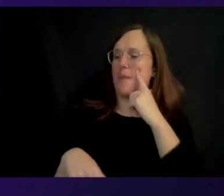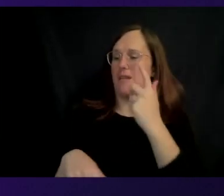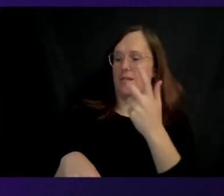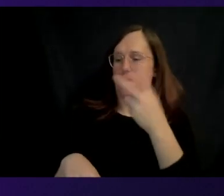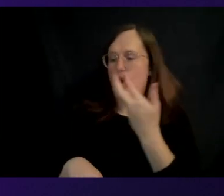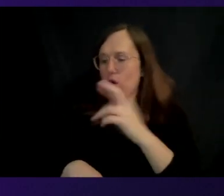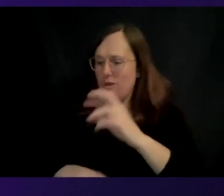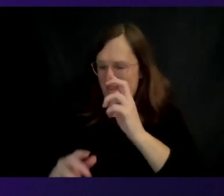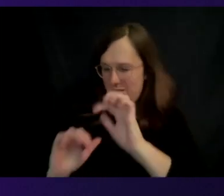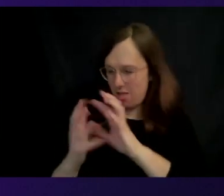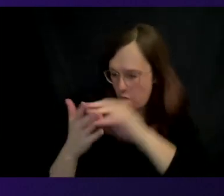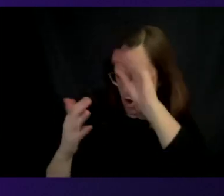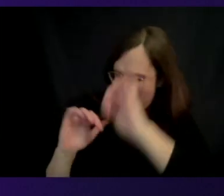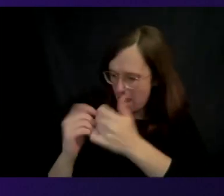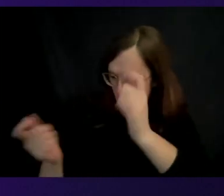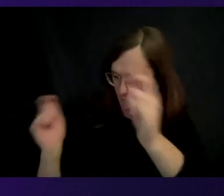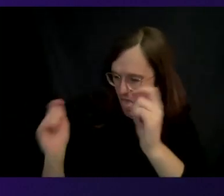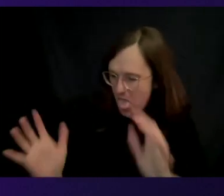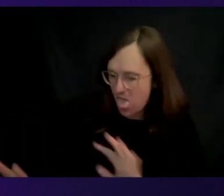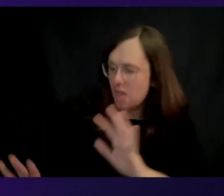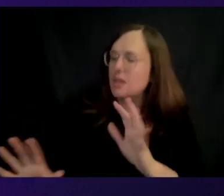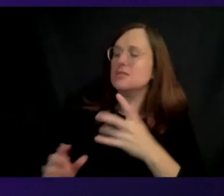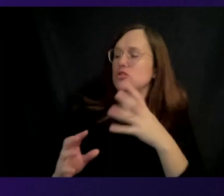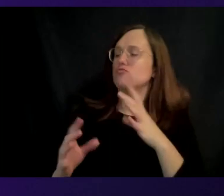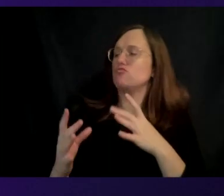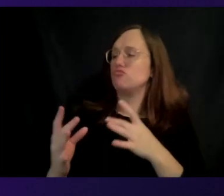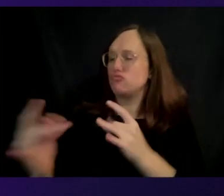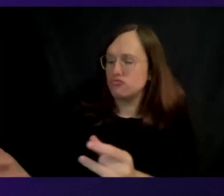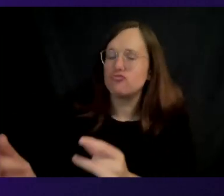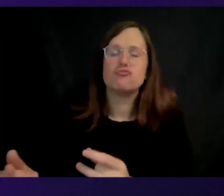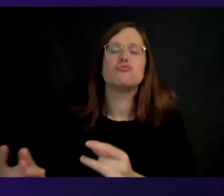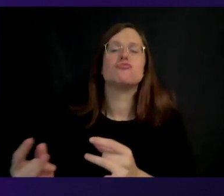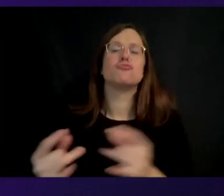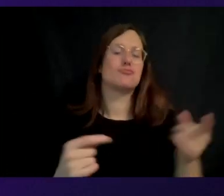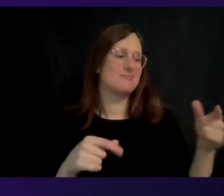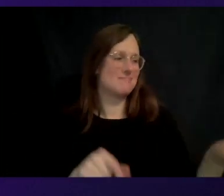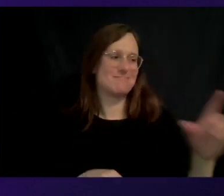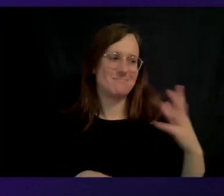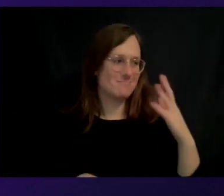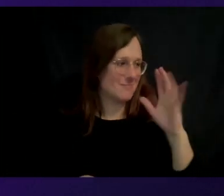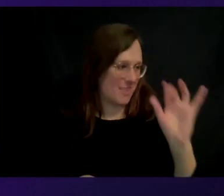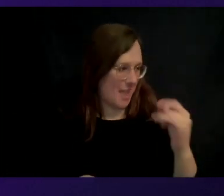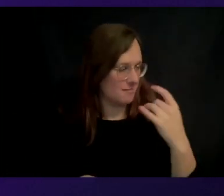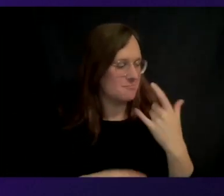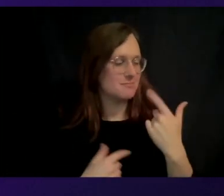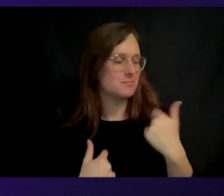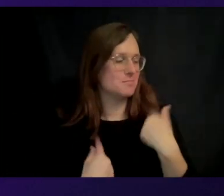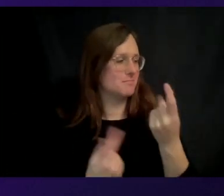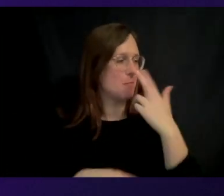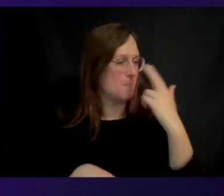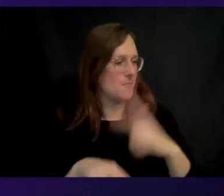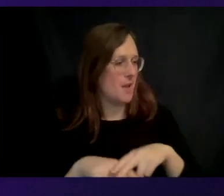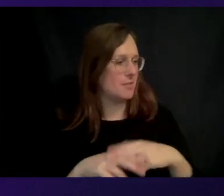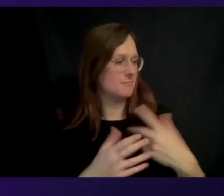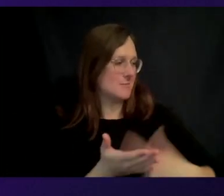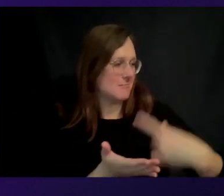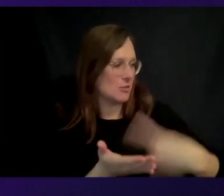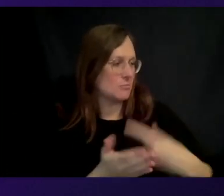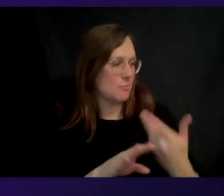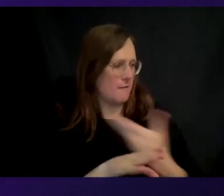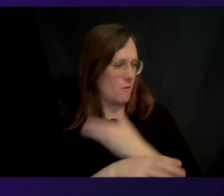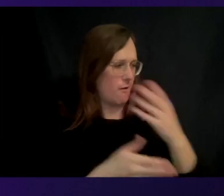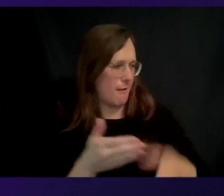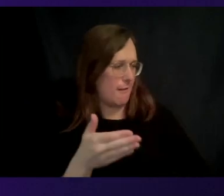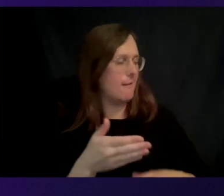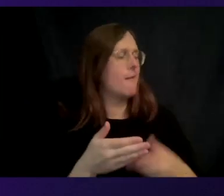cost efficiency. That's the goal. Now, certainly, this has been a really fun discussion, Nafa. Maybe before we end, let's talk briefly